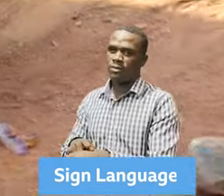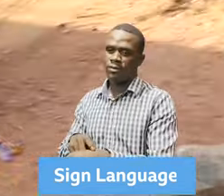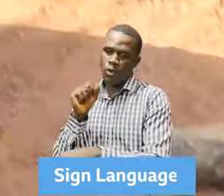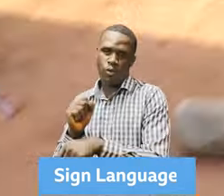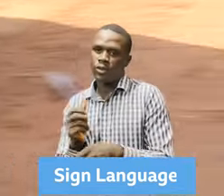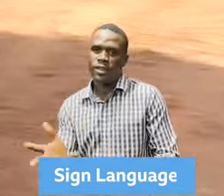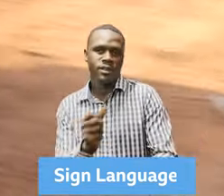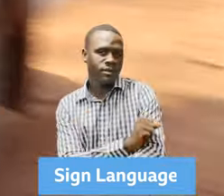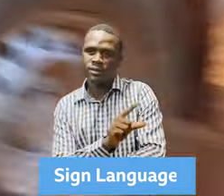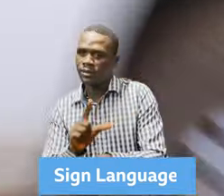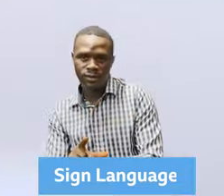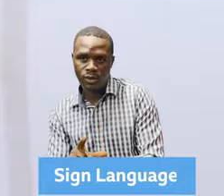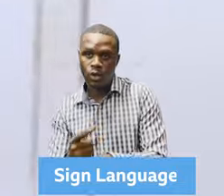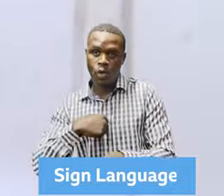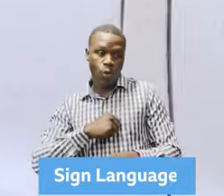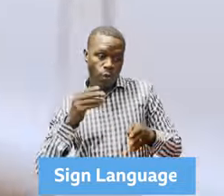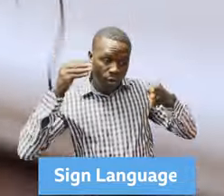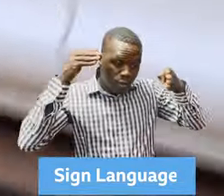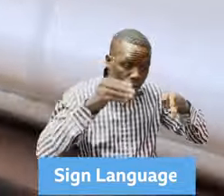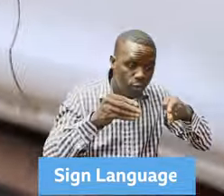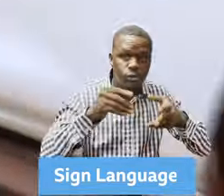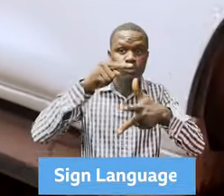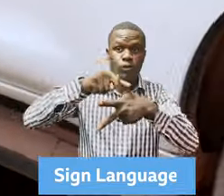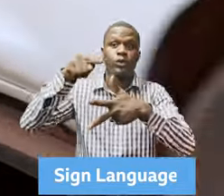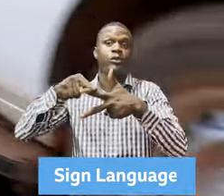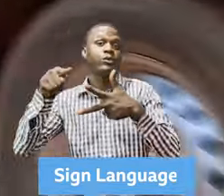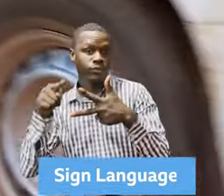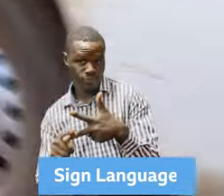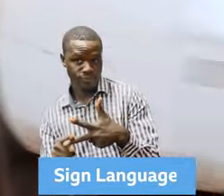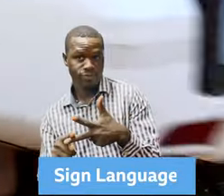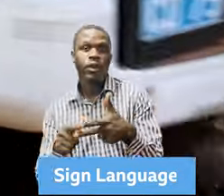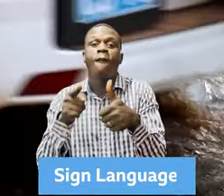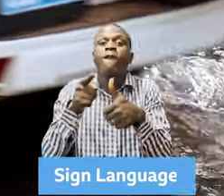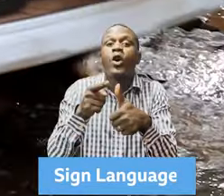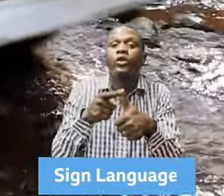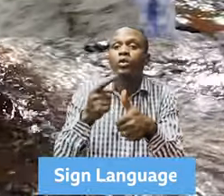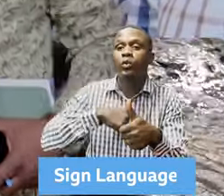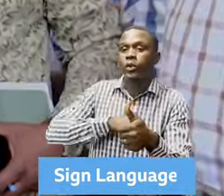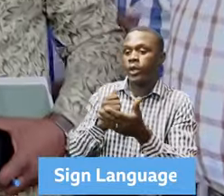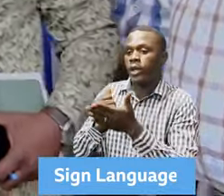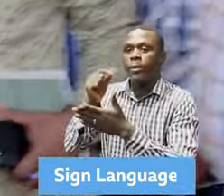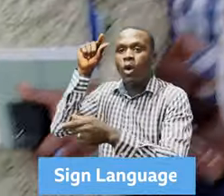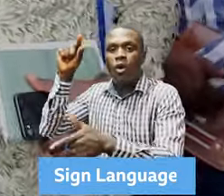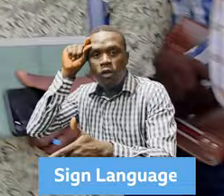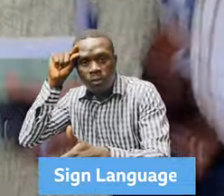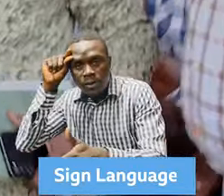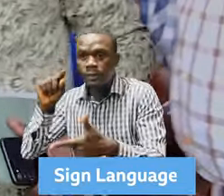Our focus areas are mainly three. First is governance, second